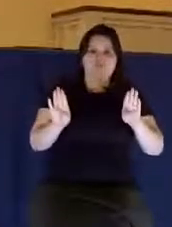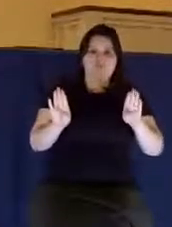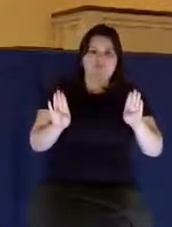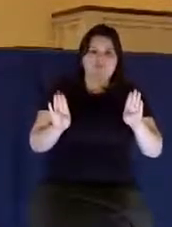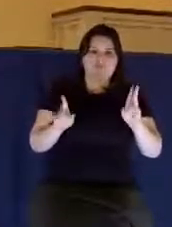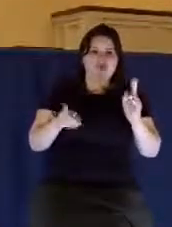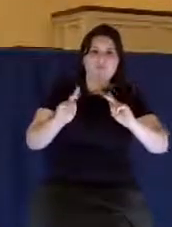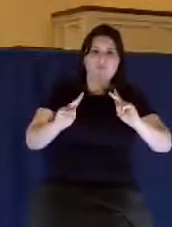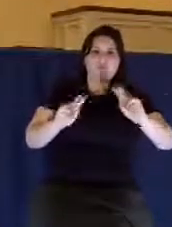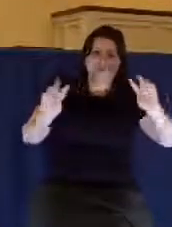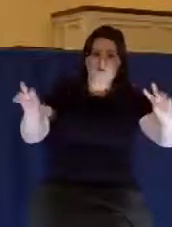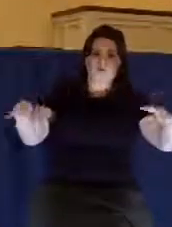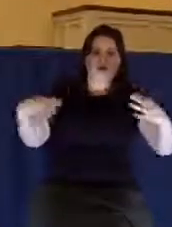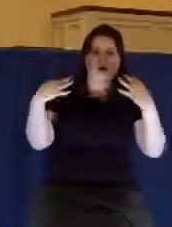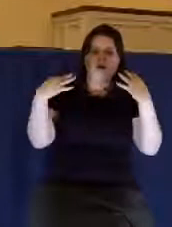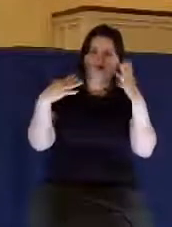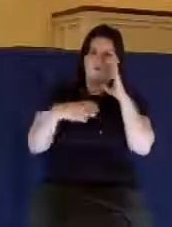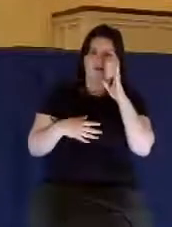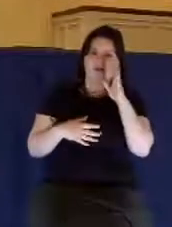It's going to come out eventually.